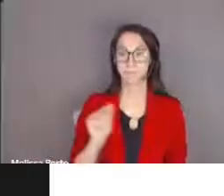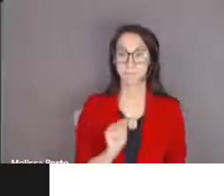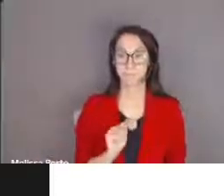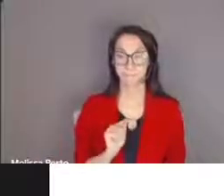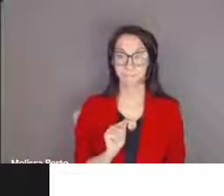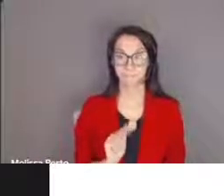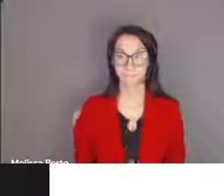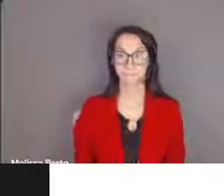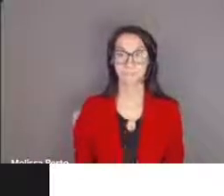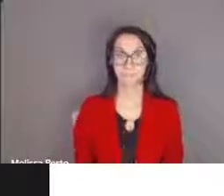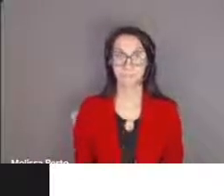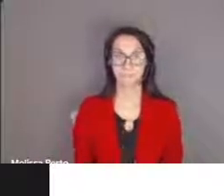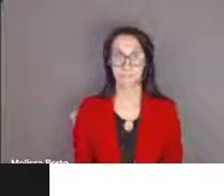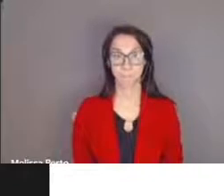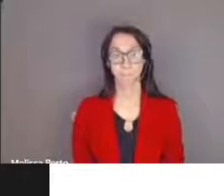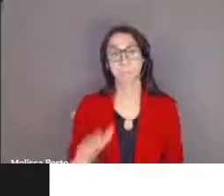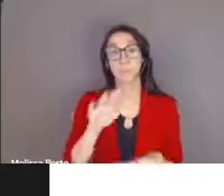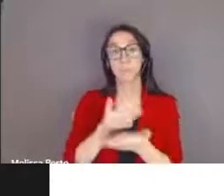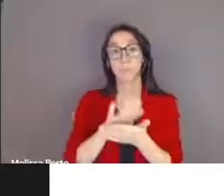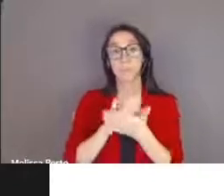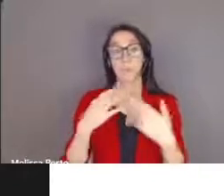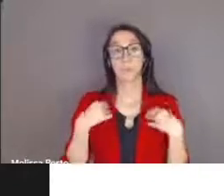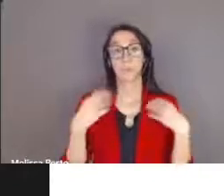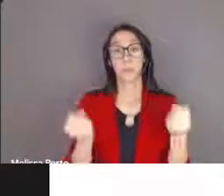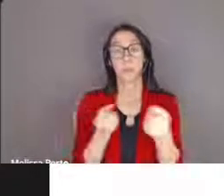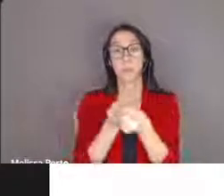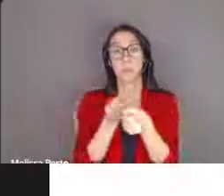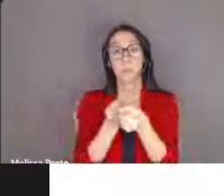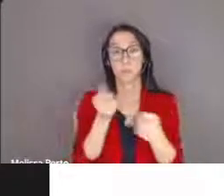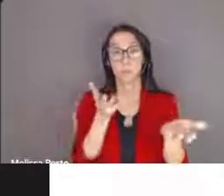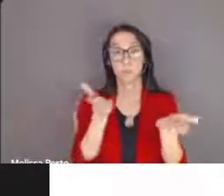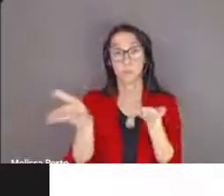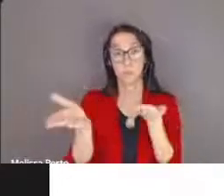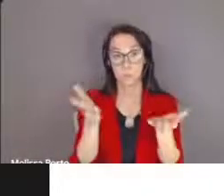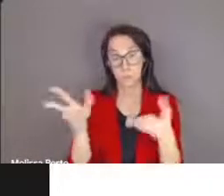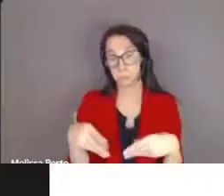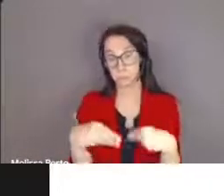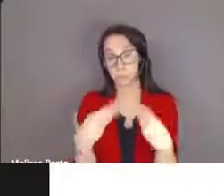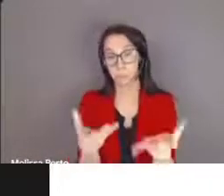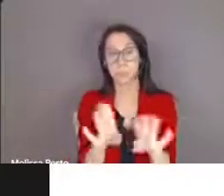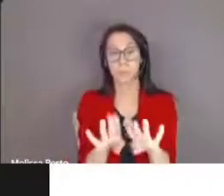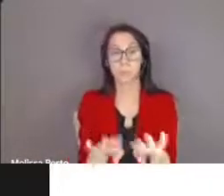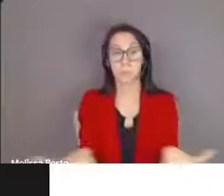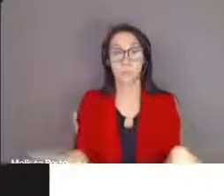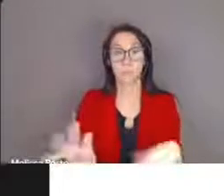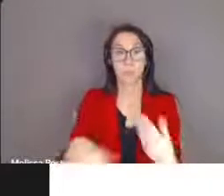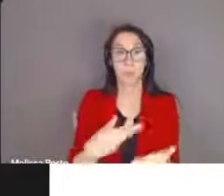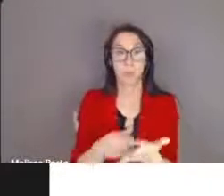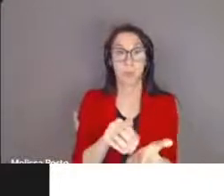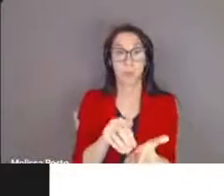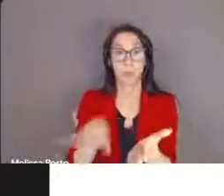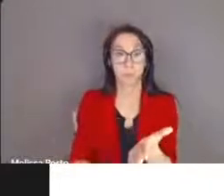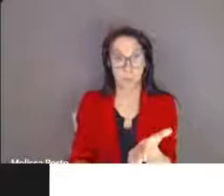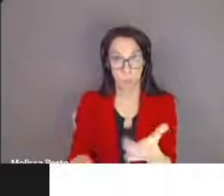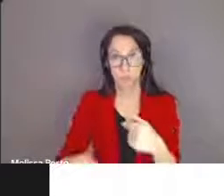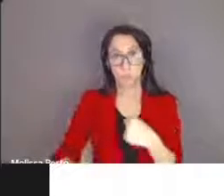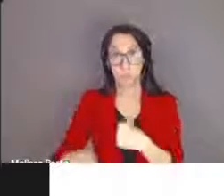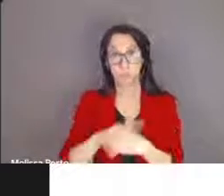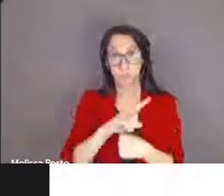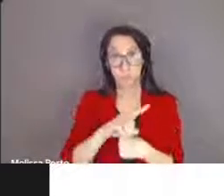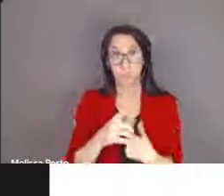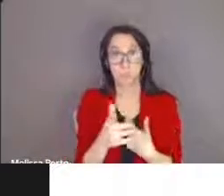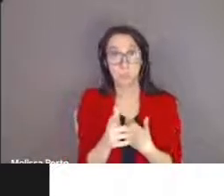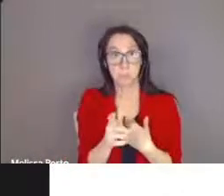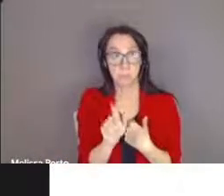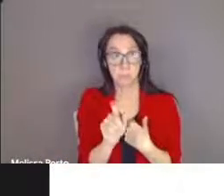school health support services are provided to students with health-based needs who require professional health services to